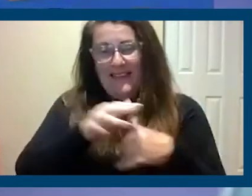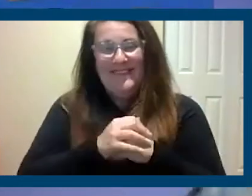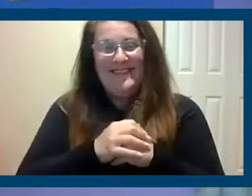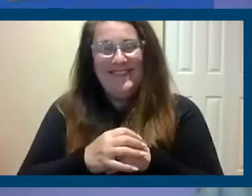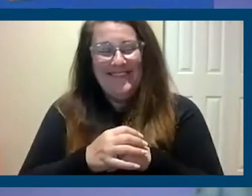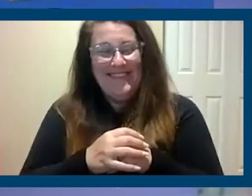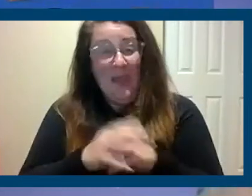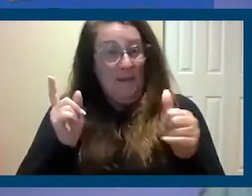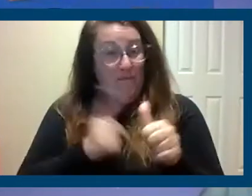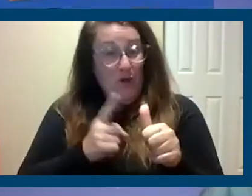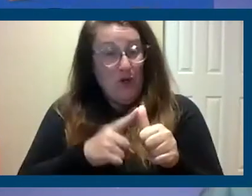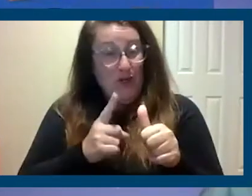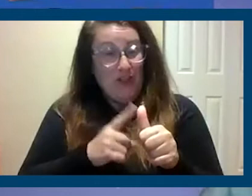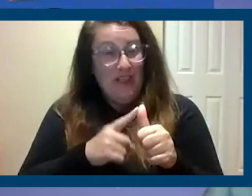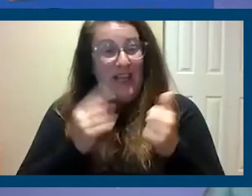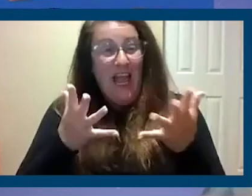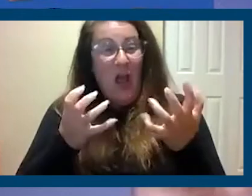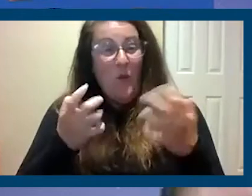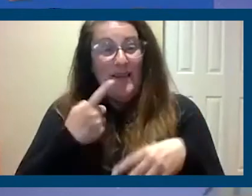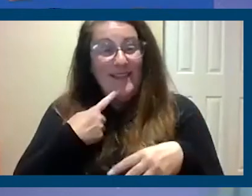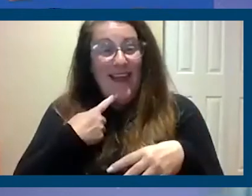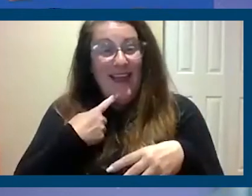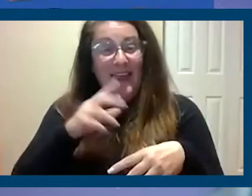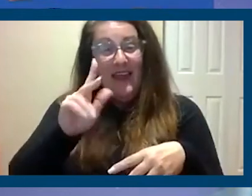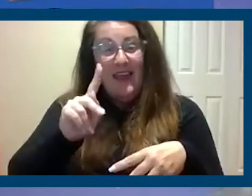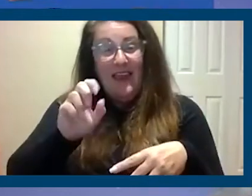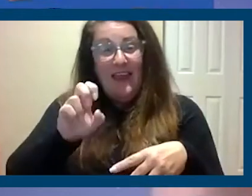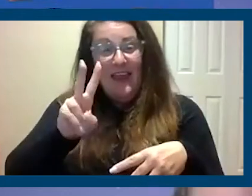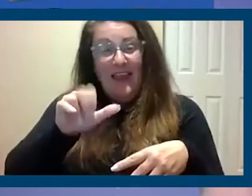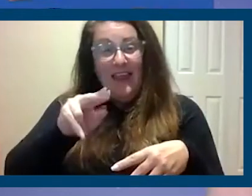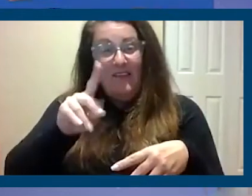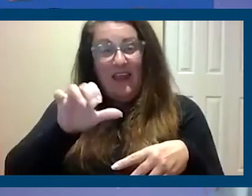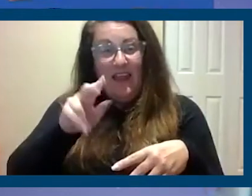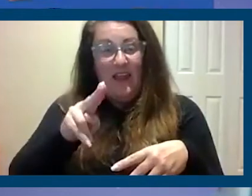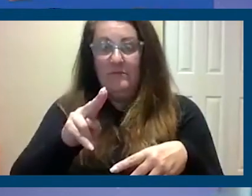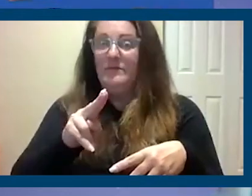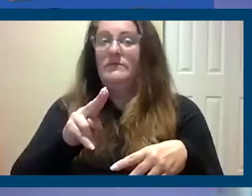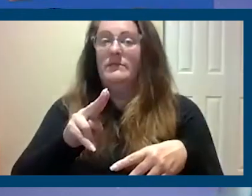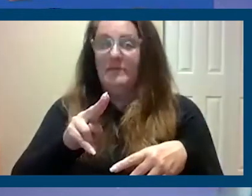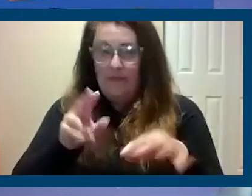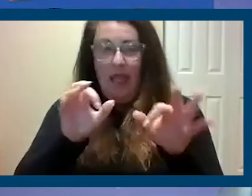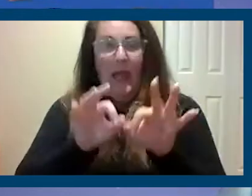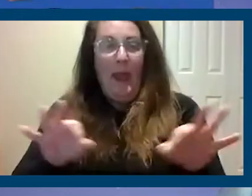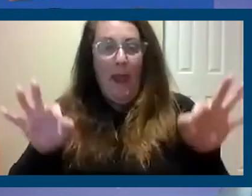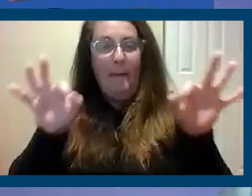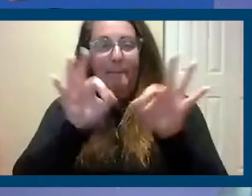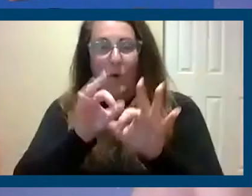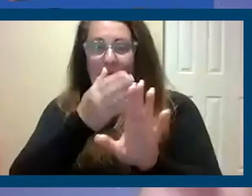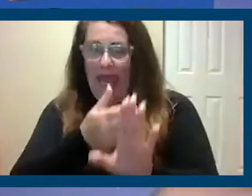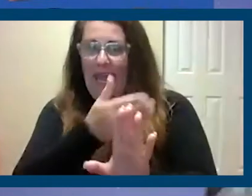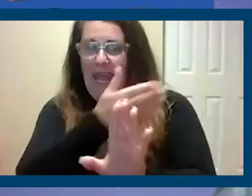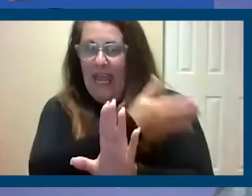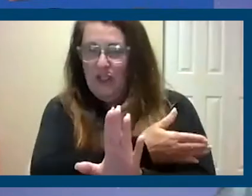so, um, so, but first of all, I did want to say that Kevin De Leon gave us a very important history lesson